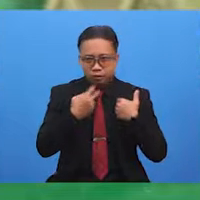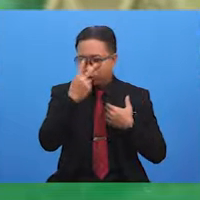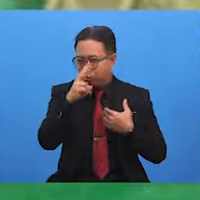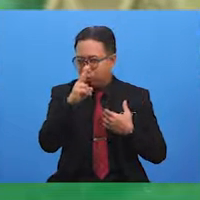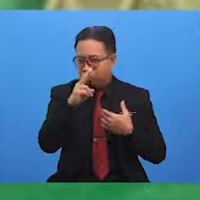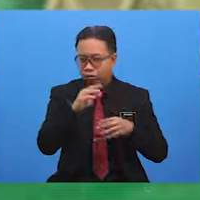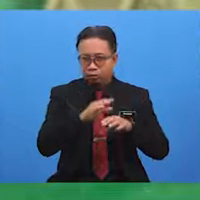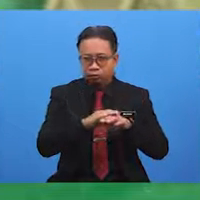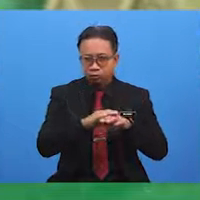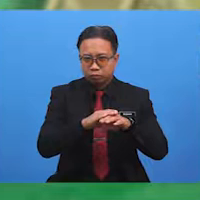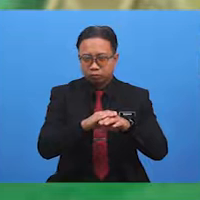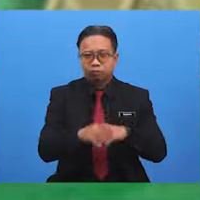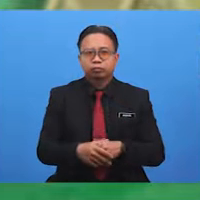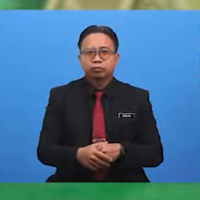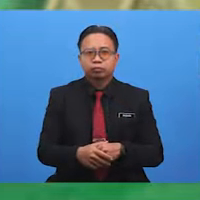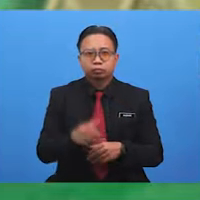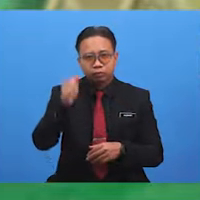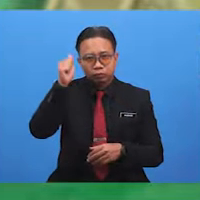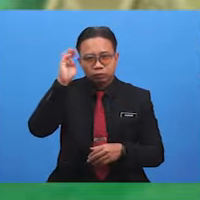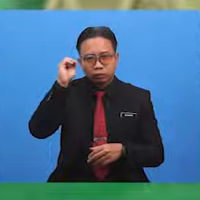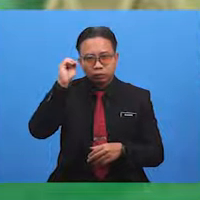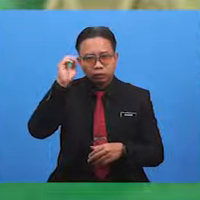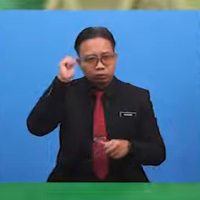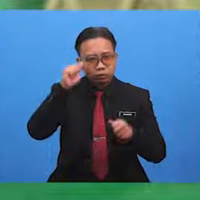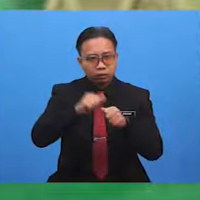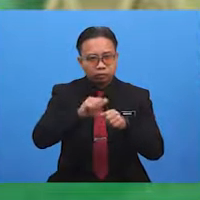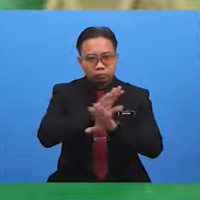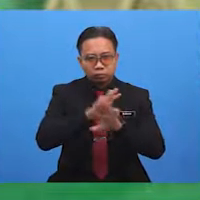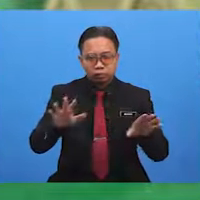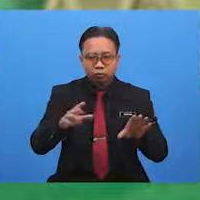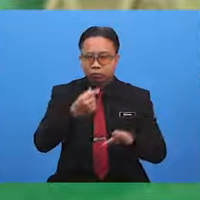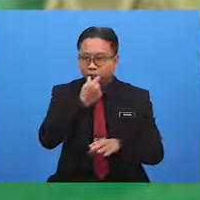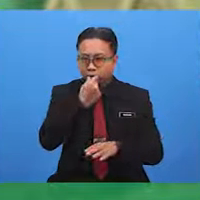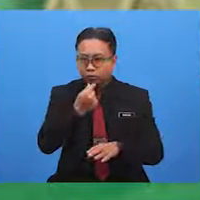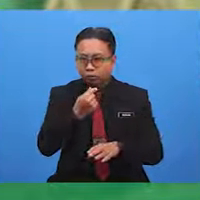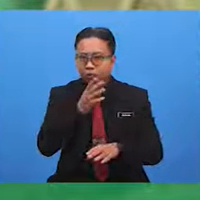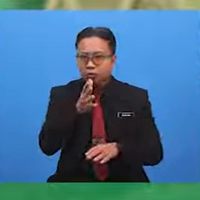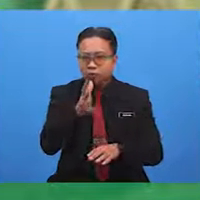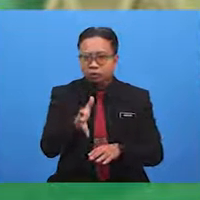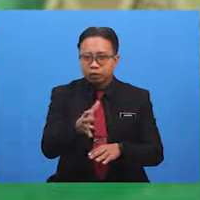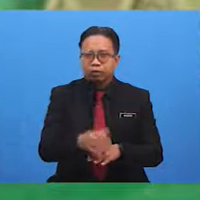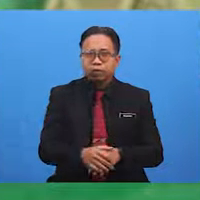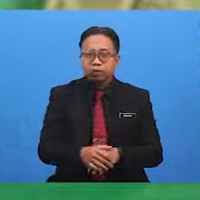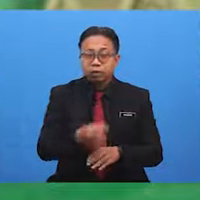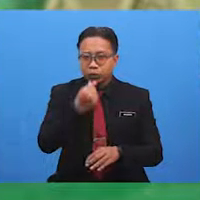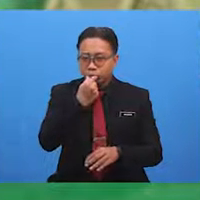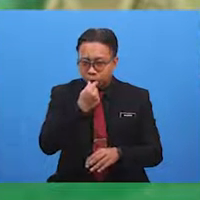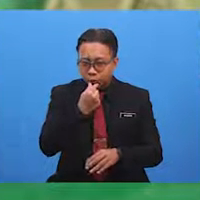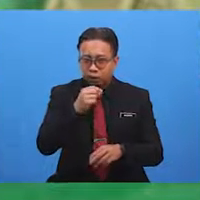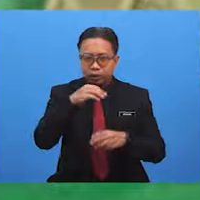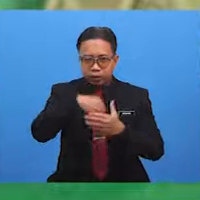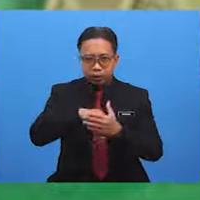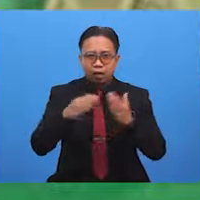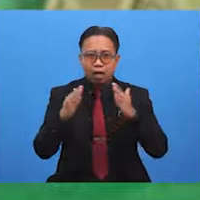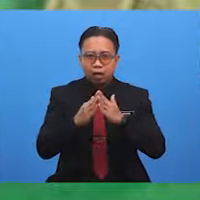supervise us. Amin was reminded not to whistle. Opa said, whistling in the